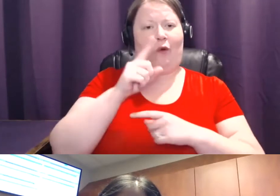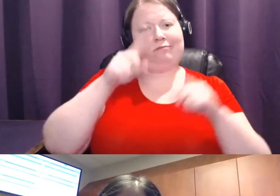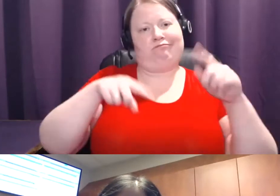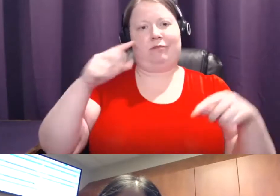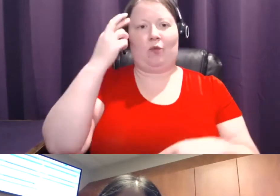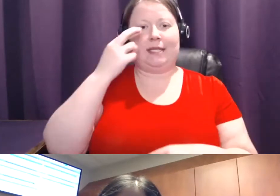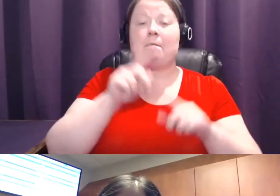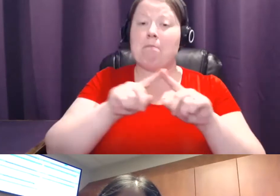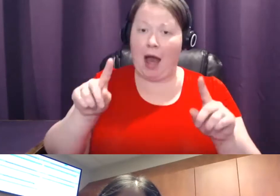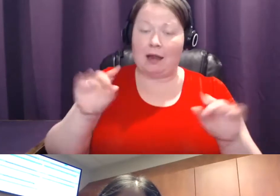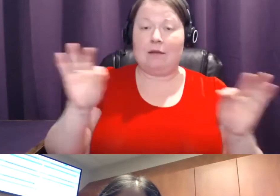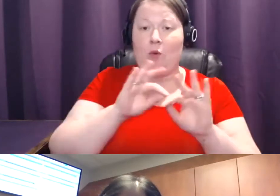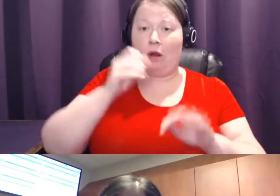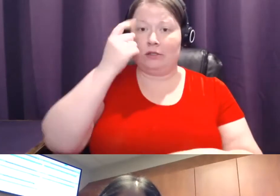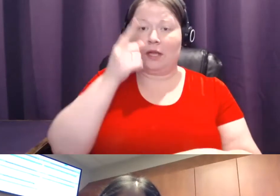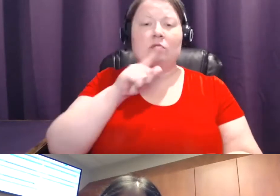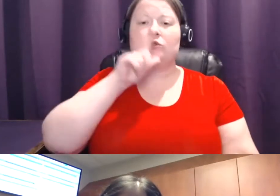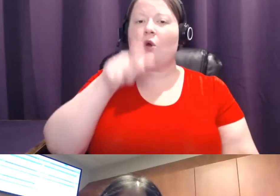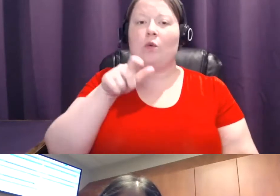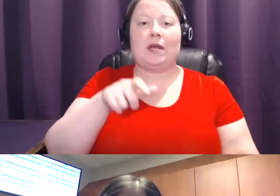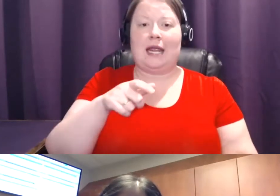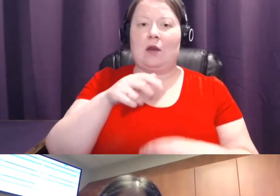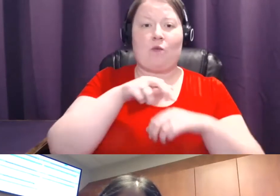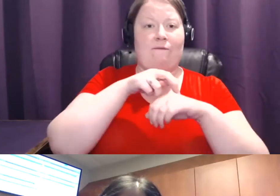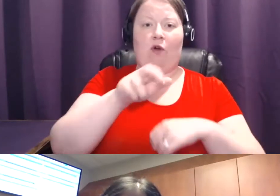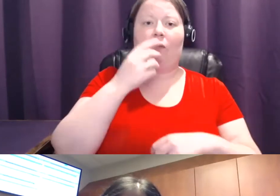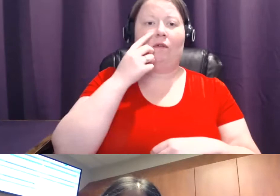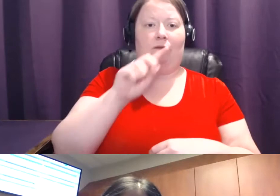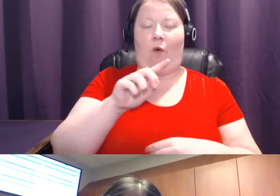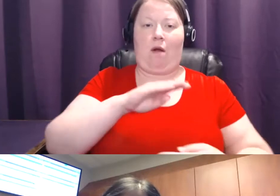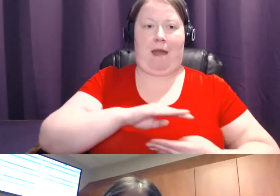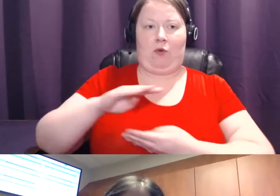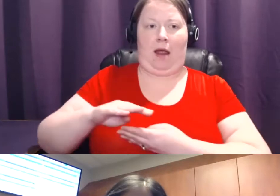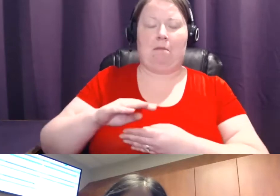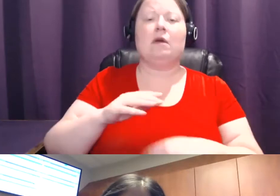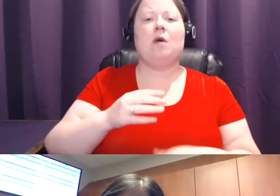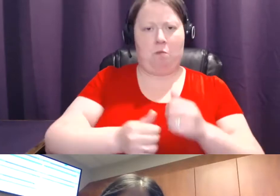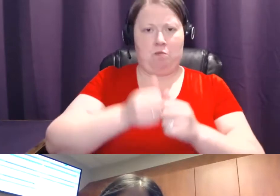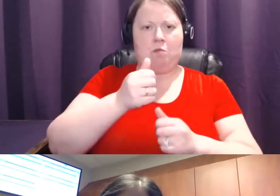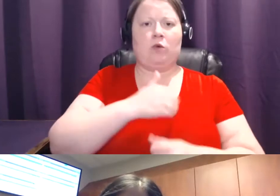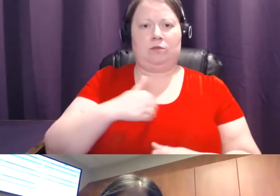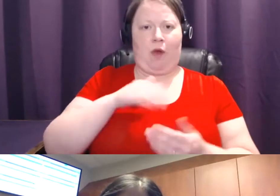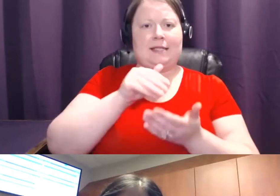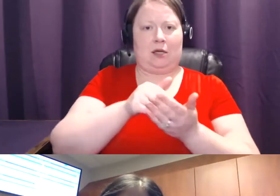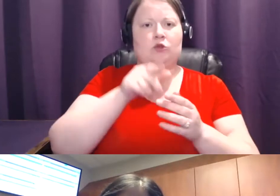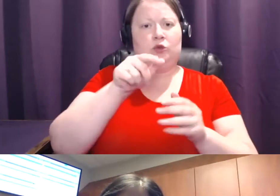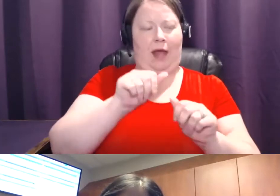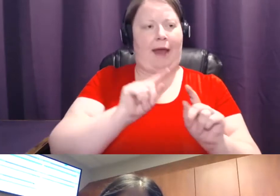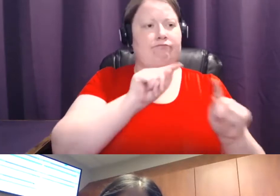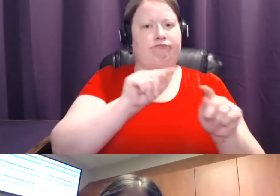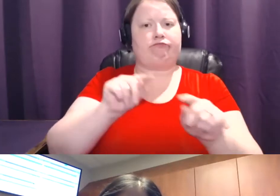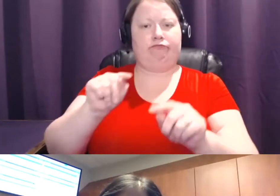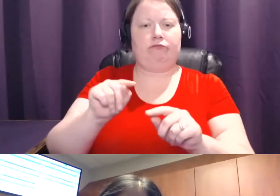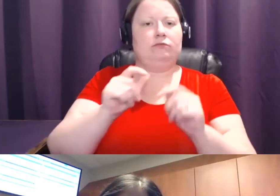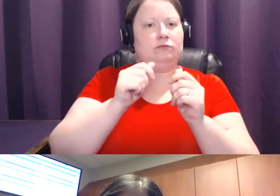for a screening mammogram, that you can go to most breast centers without a referral. And you should also know that a screening mammogram